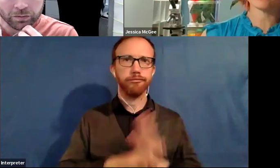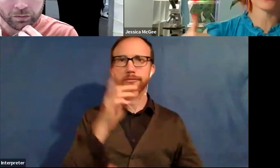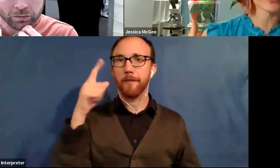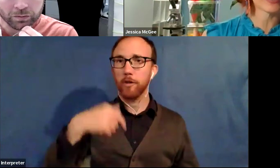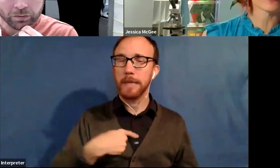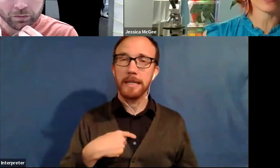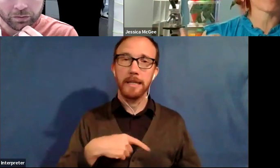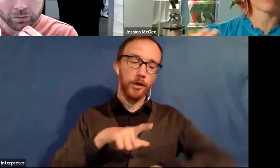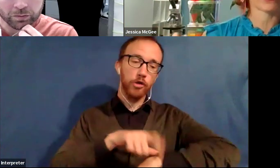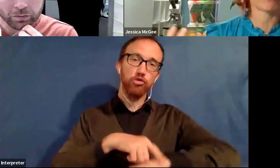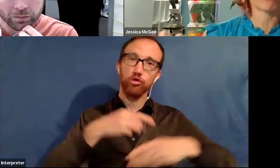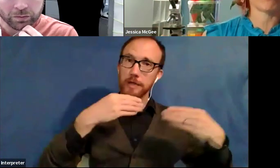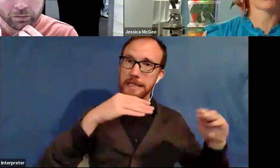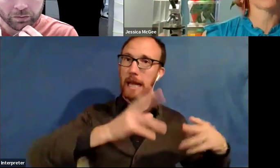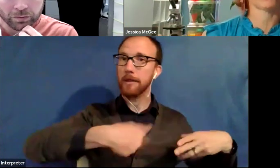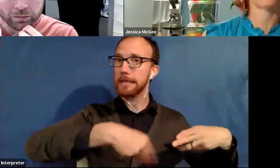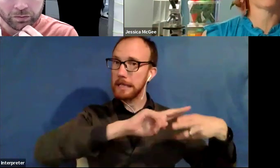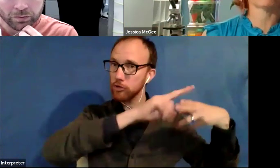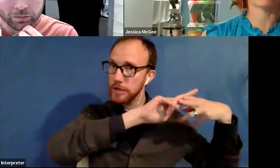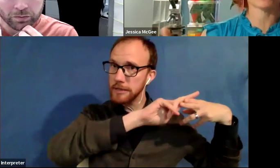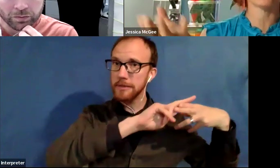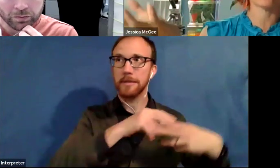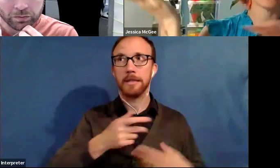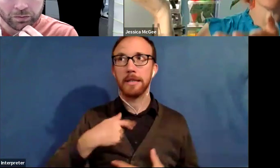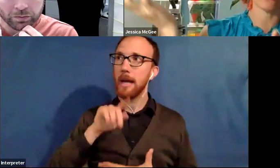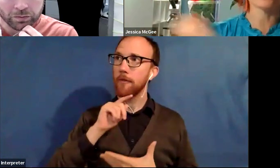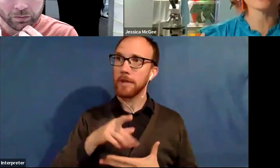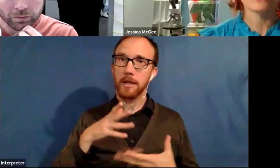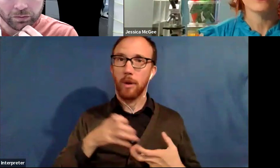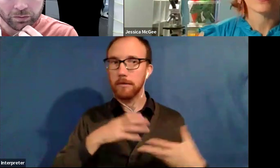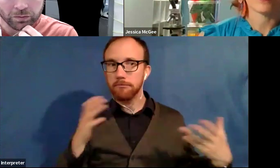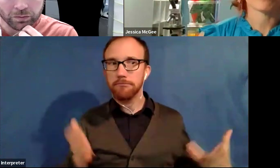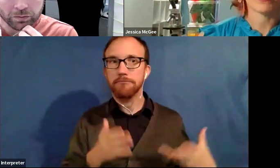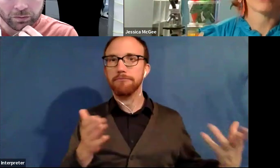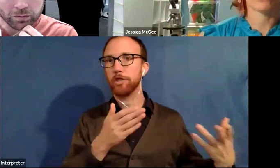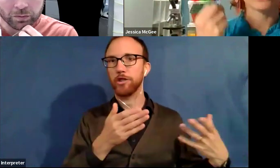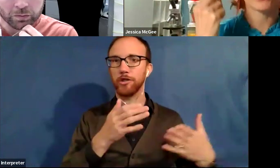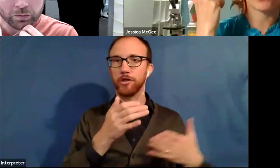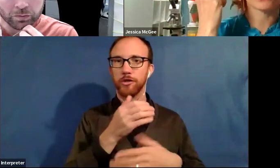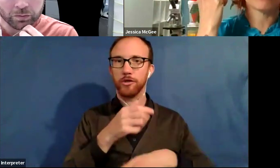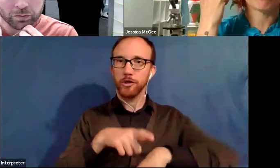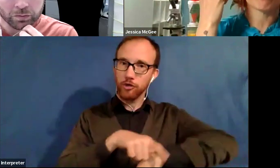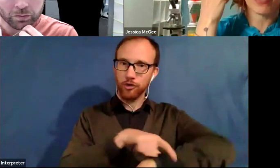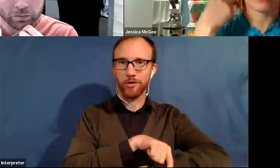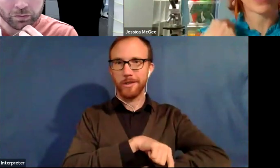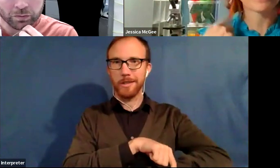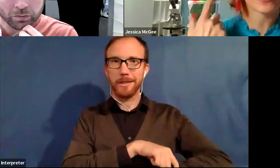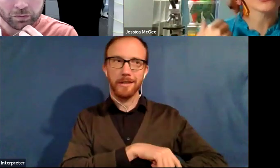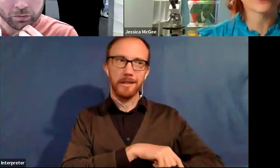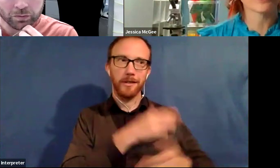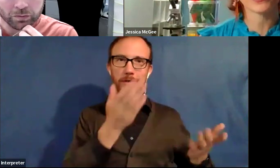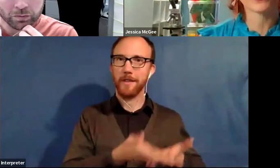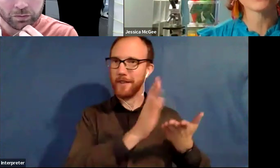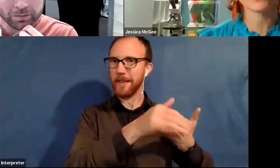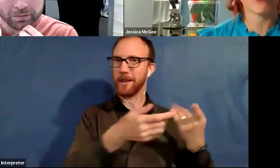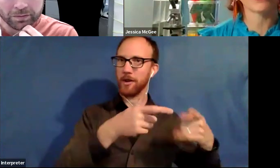jewelry sales increased and I'm very much into elevating jewelry as an art. Um, I didn't want to just hang pop